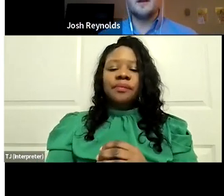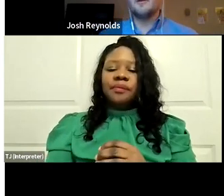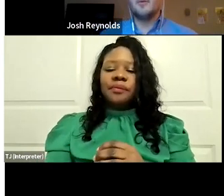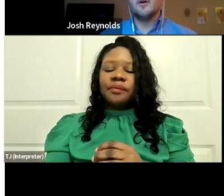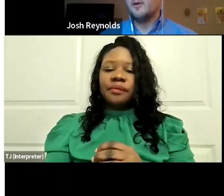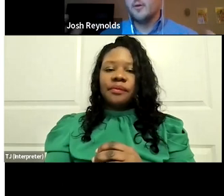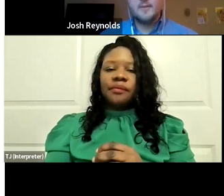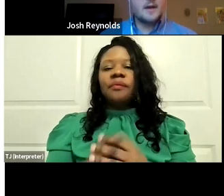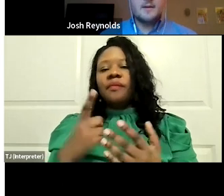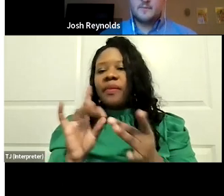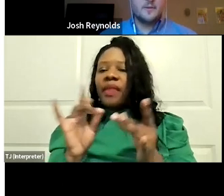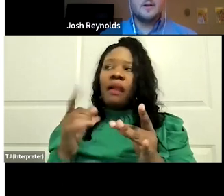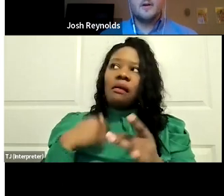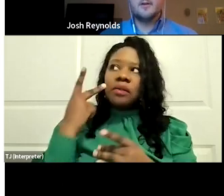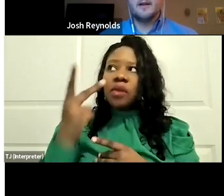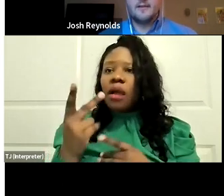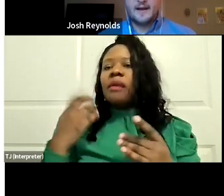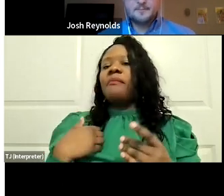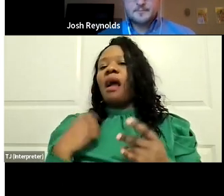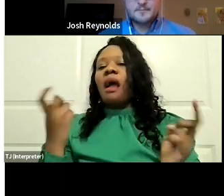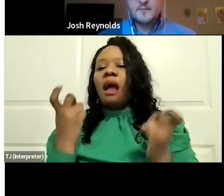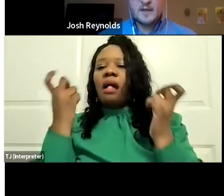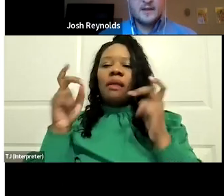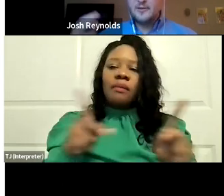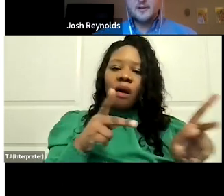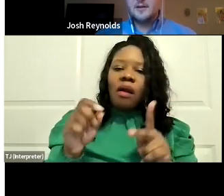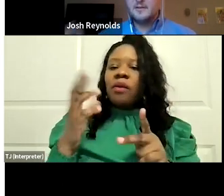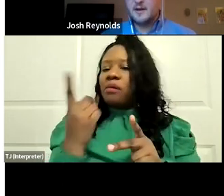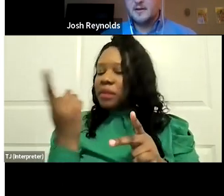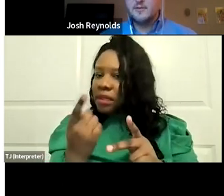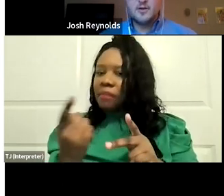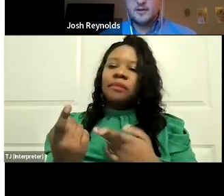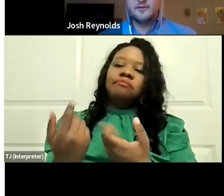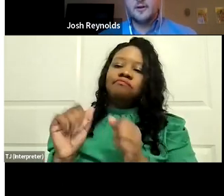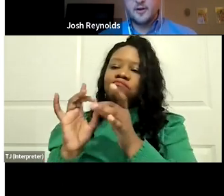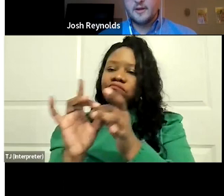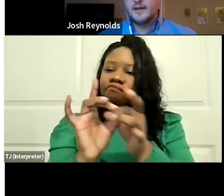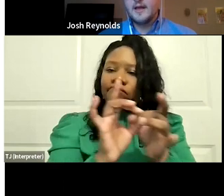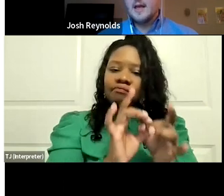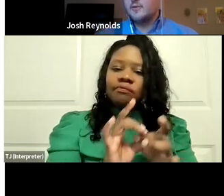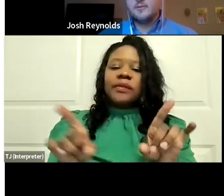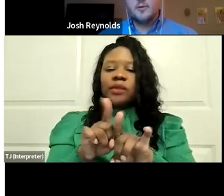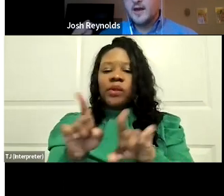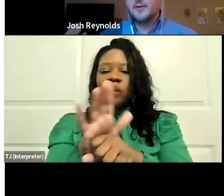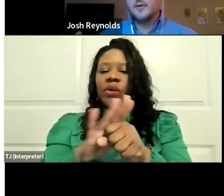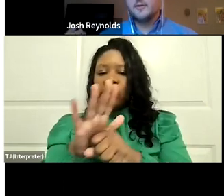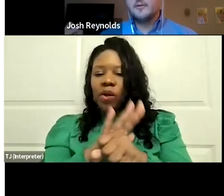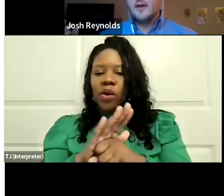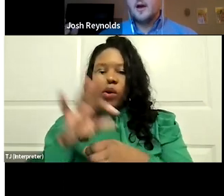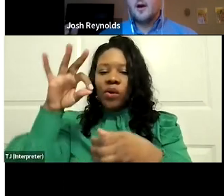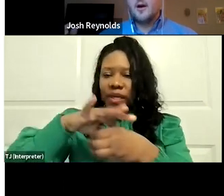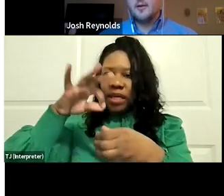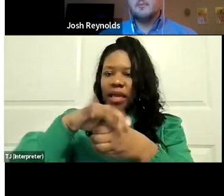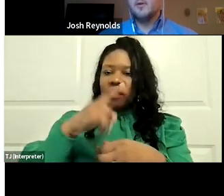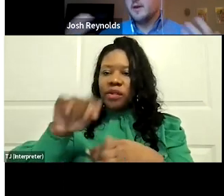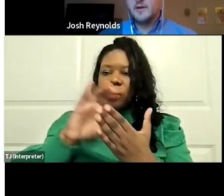saw you at my holiday party or something along the lines of that. And then also your local elections are ongoing, and those calendars